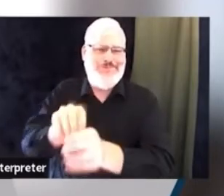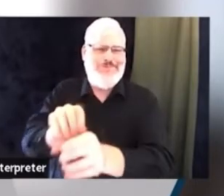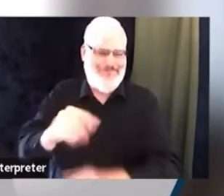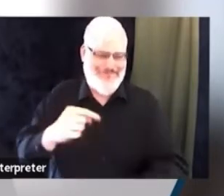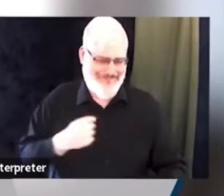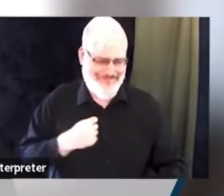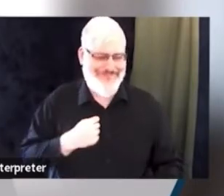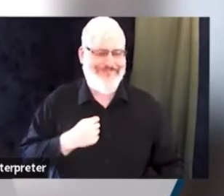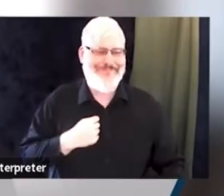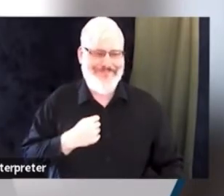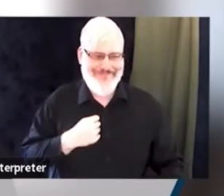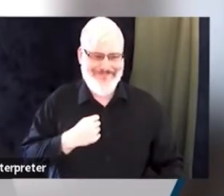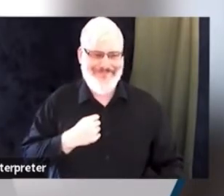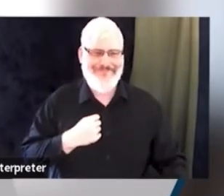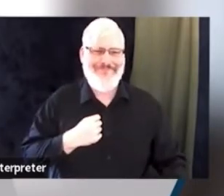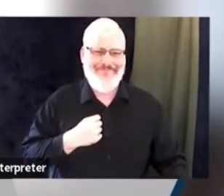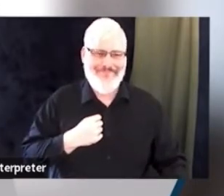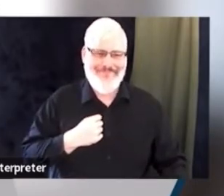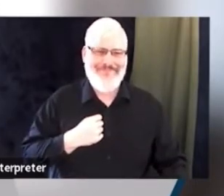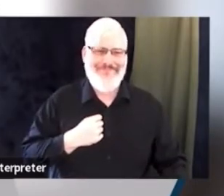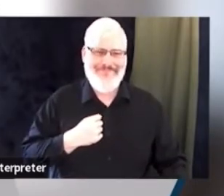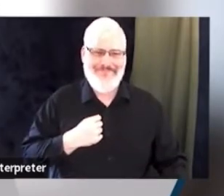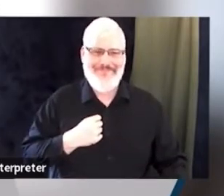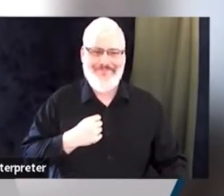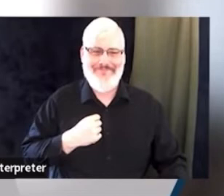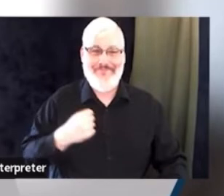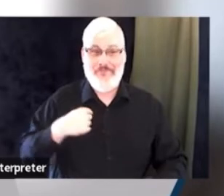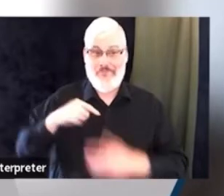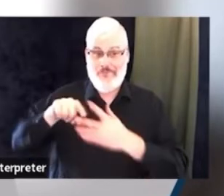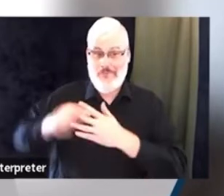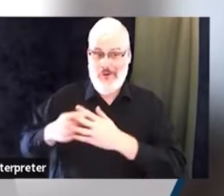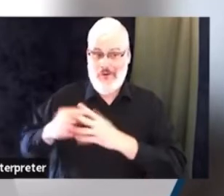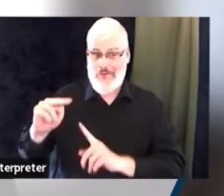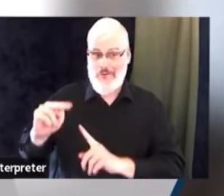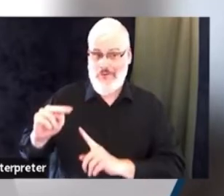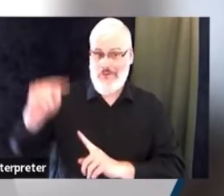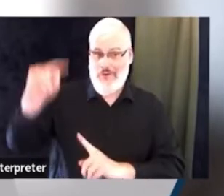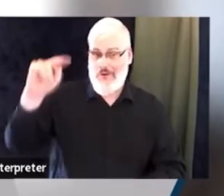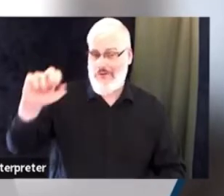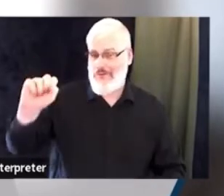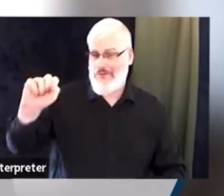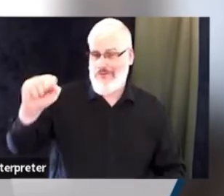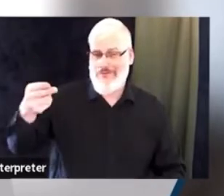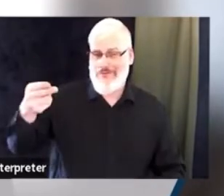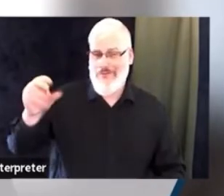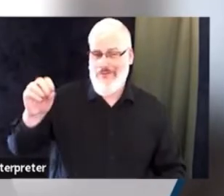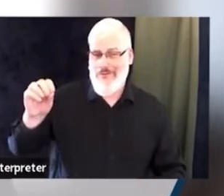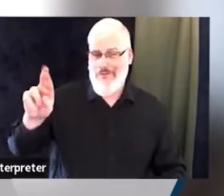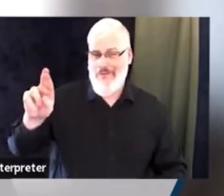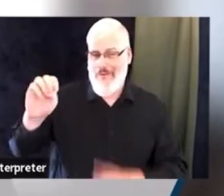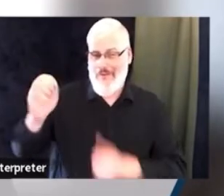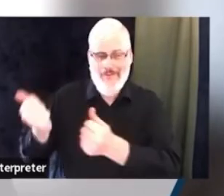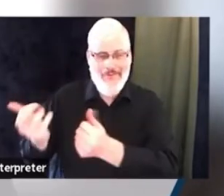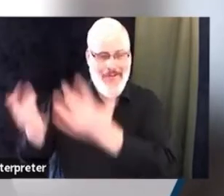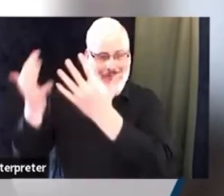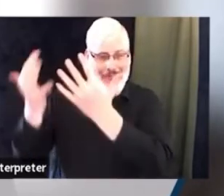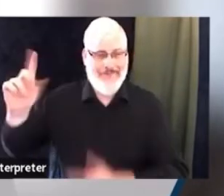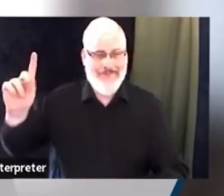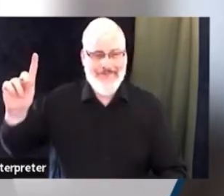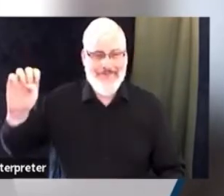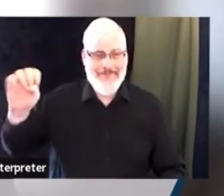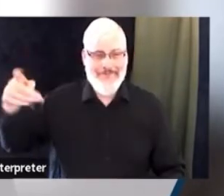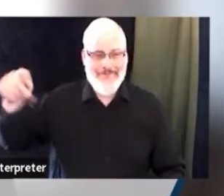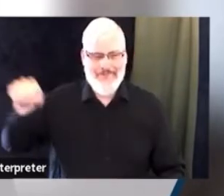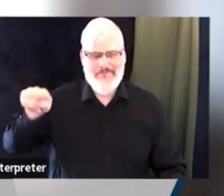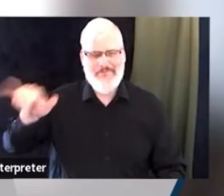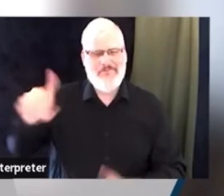for the North Shore Fire Department in the Milwaukee suburbs. Worked there for just short of three years and then enjoyed